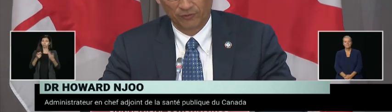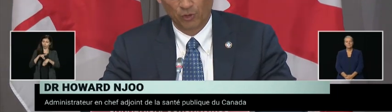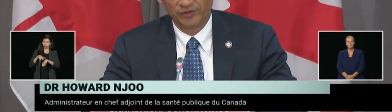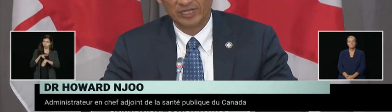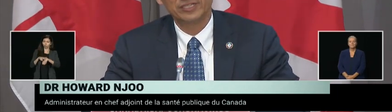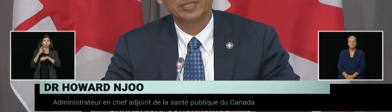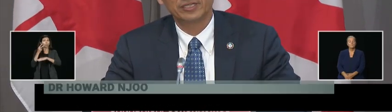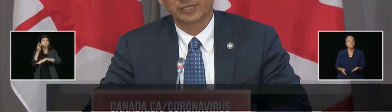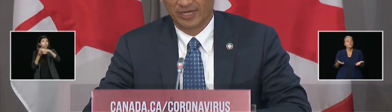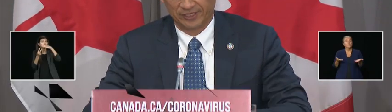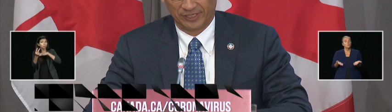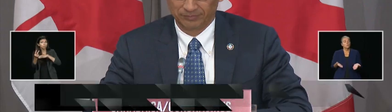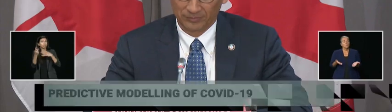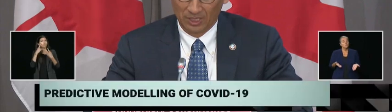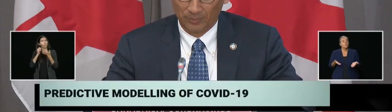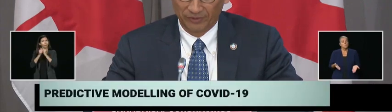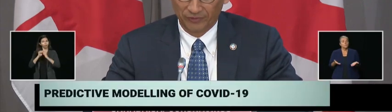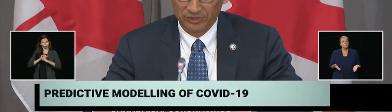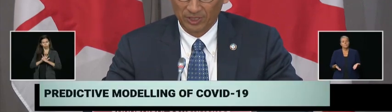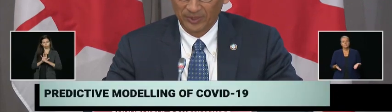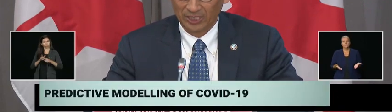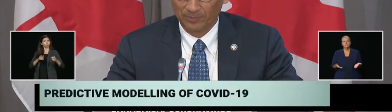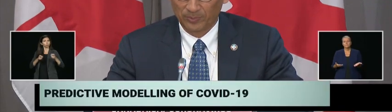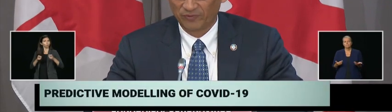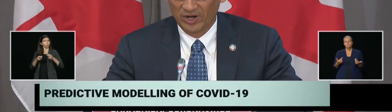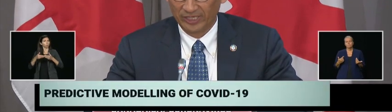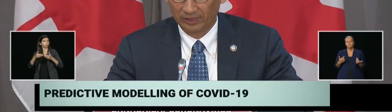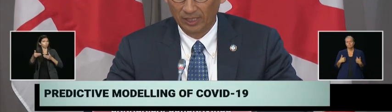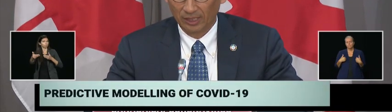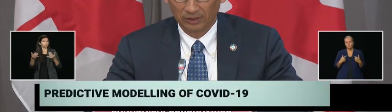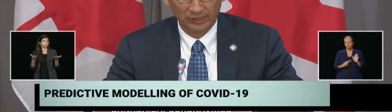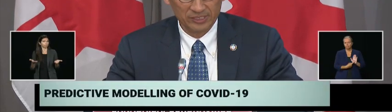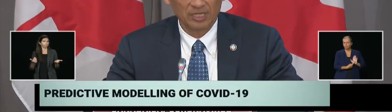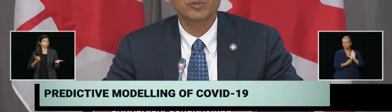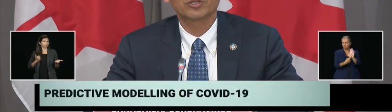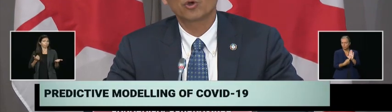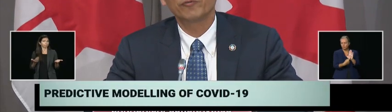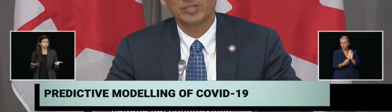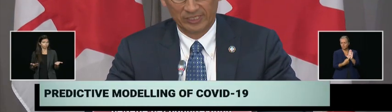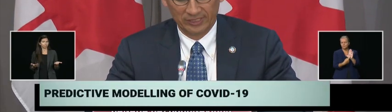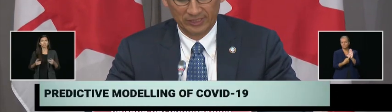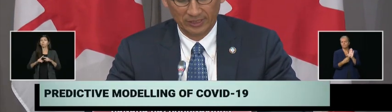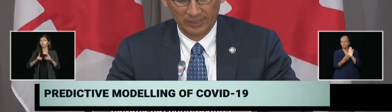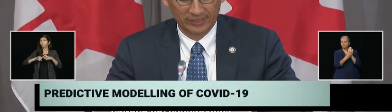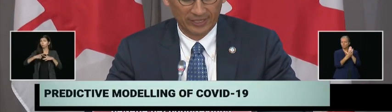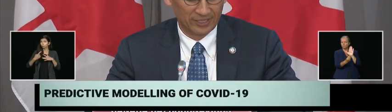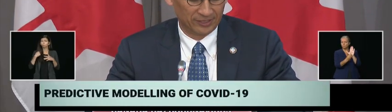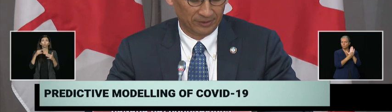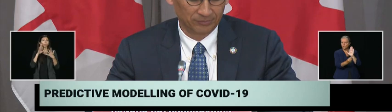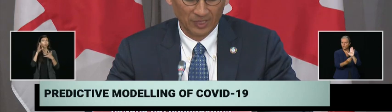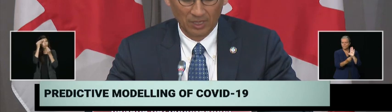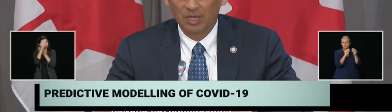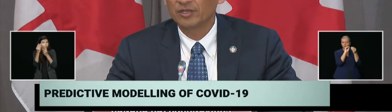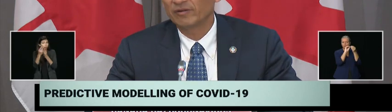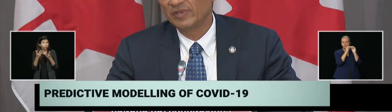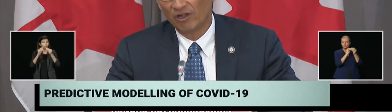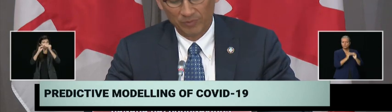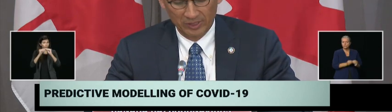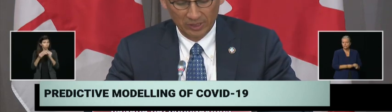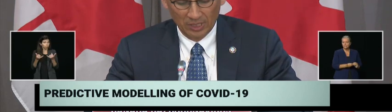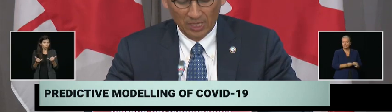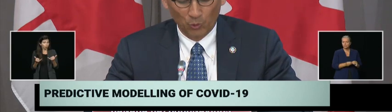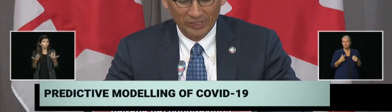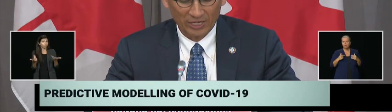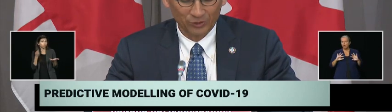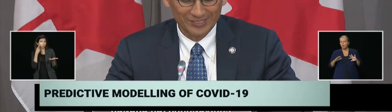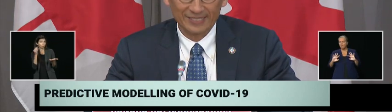of COVID-19 in Canada. But first, I'll begin by providing the latest numbers on COVID-19 in Canada. There have now